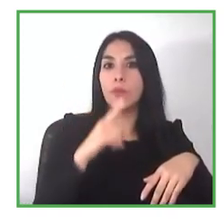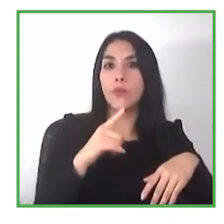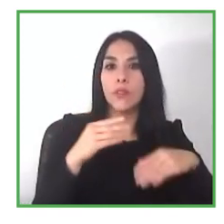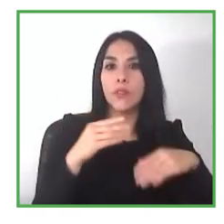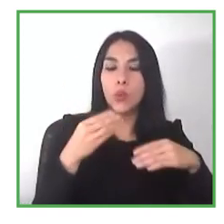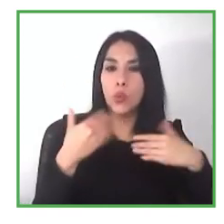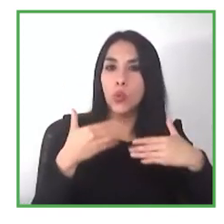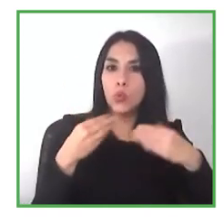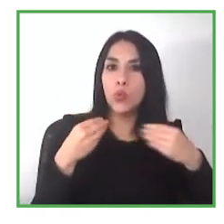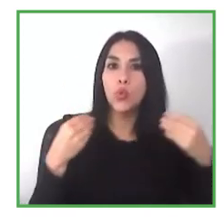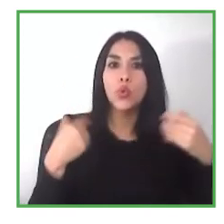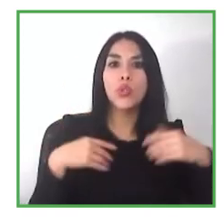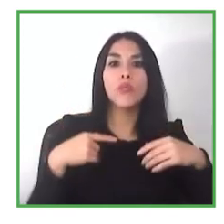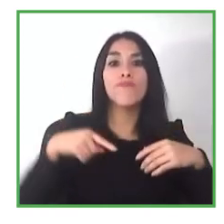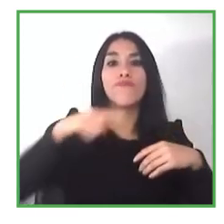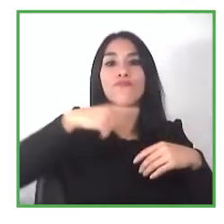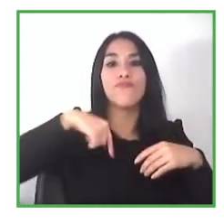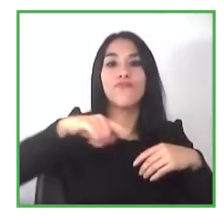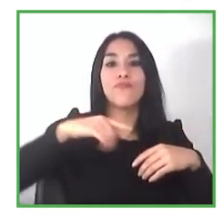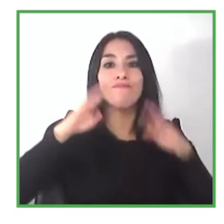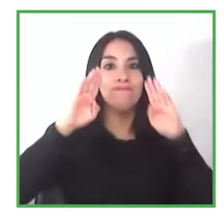to you saying this